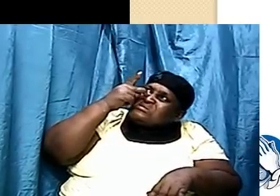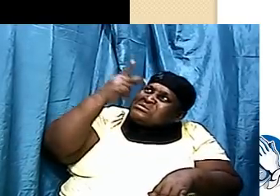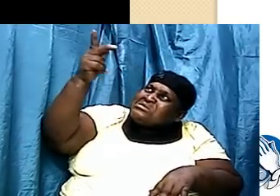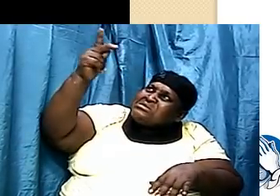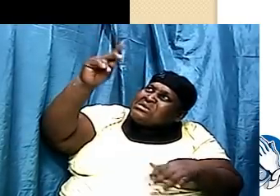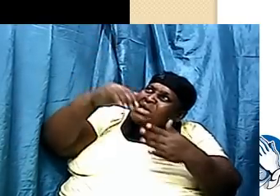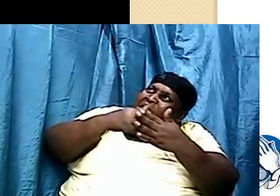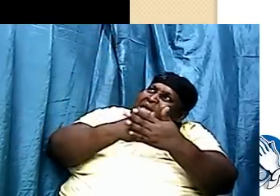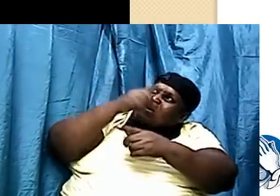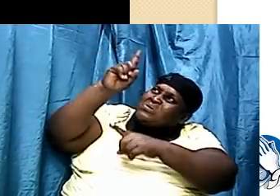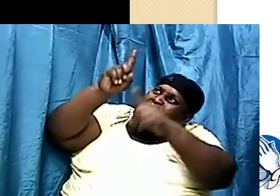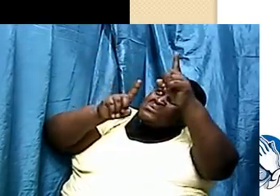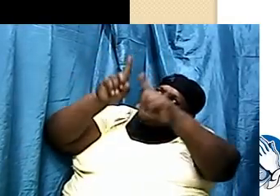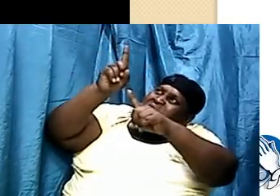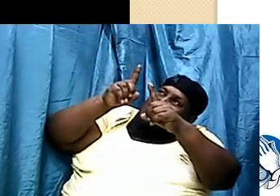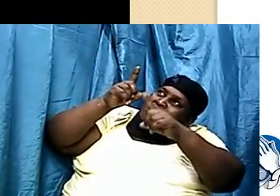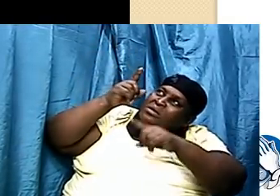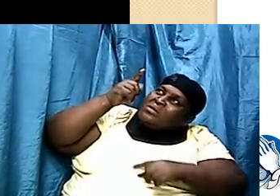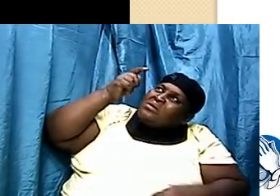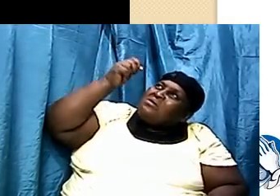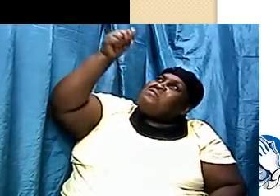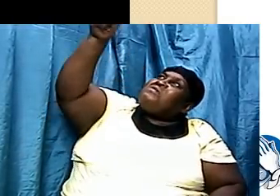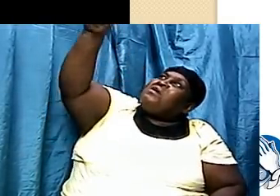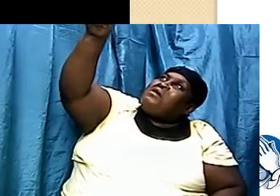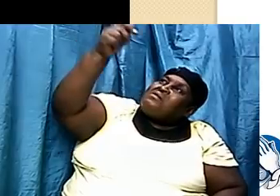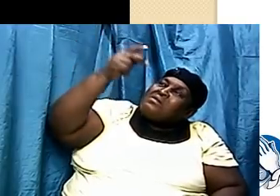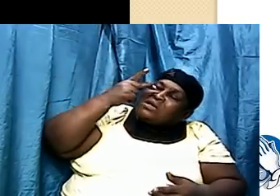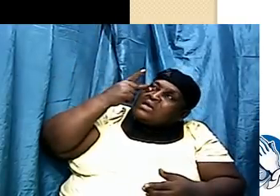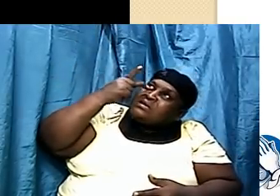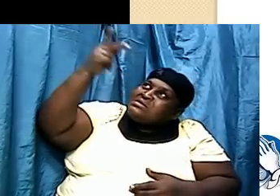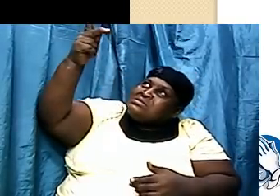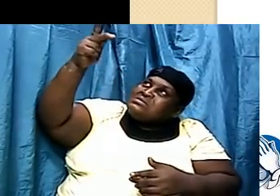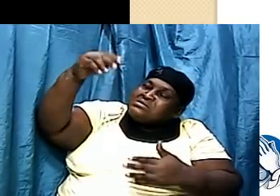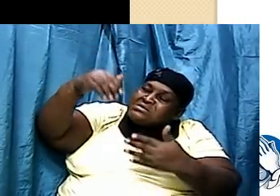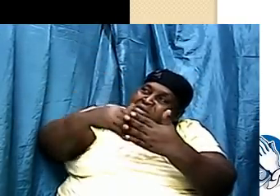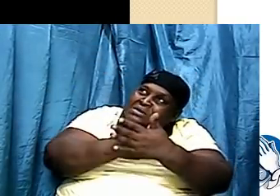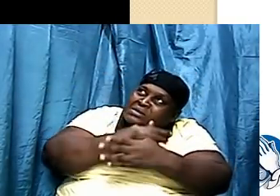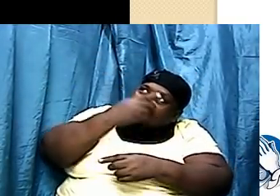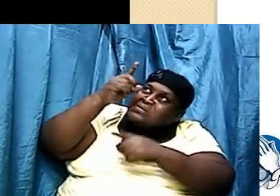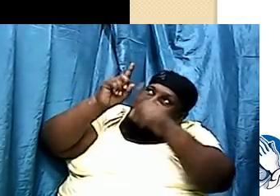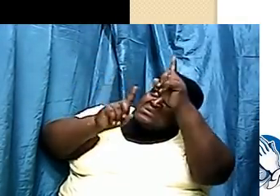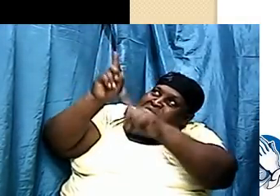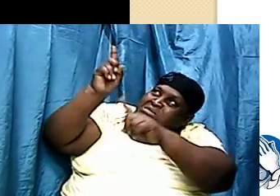and they look further around and they a new one and the problem is they can't even reach there